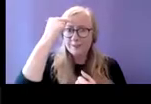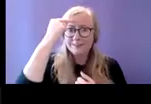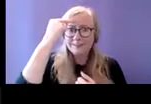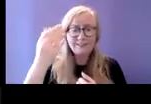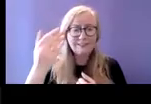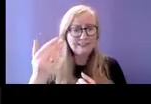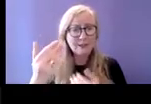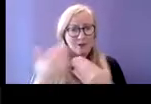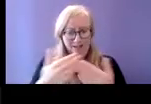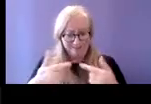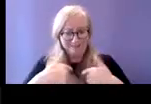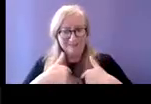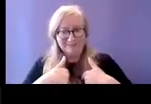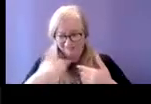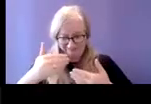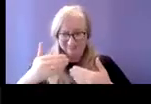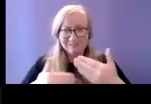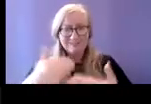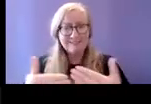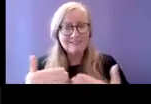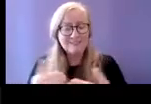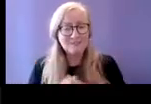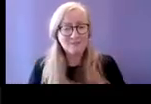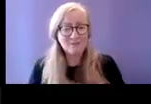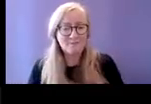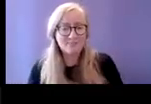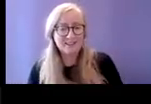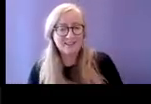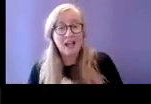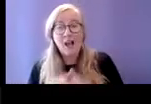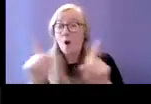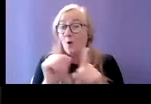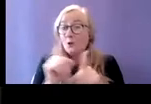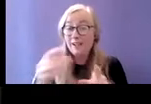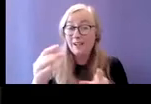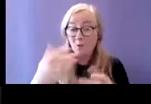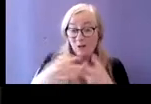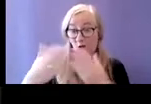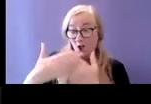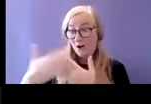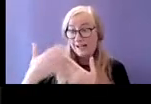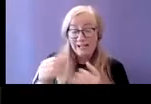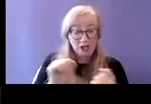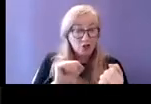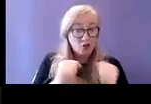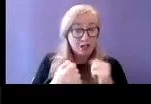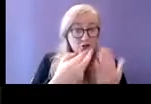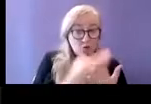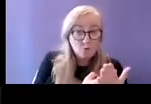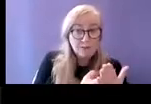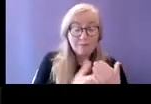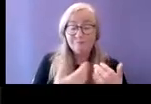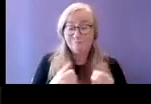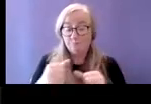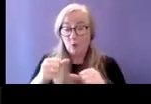changes of rules routines routines etc in the hustle routine and everyday